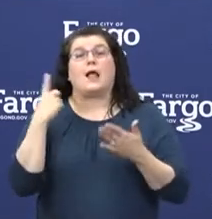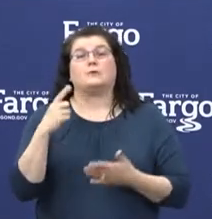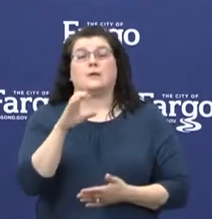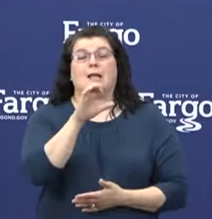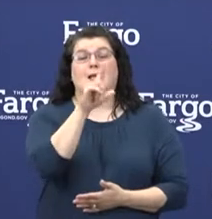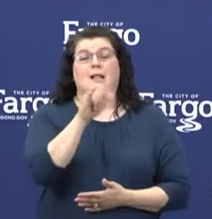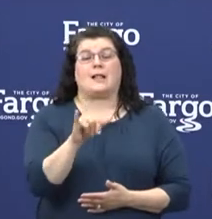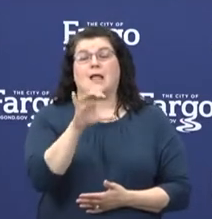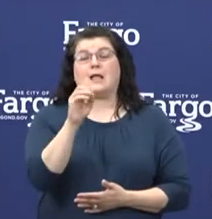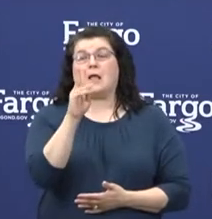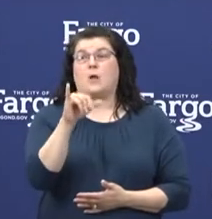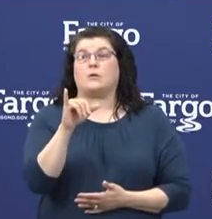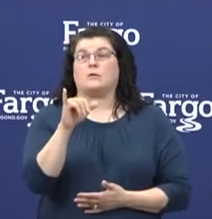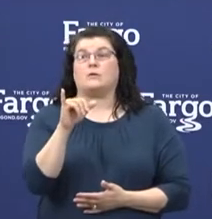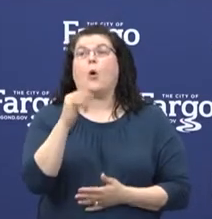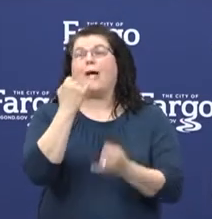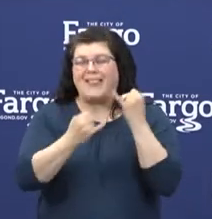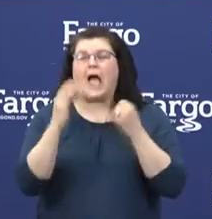Commissioner Vice Chair Jim Haney.